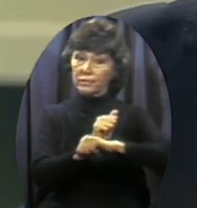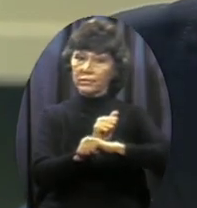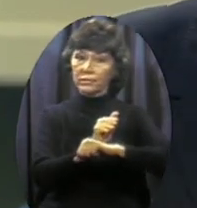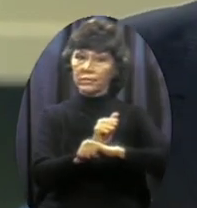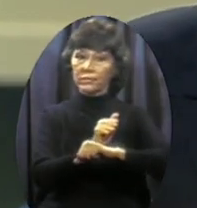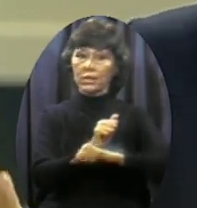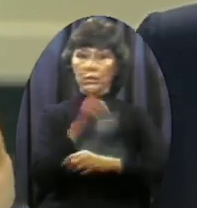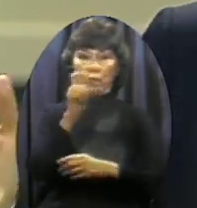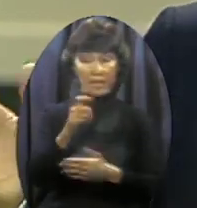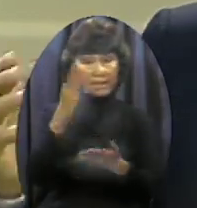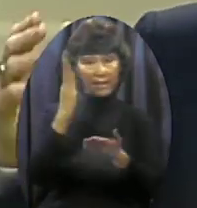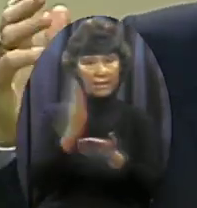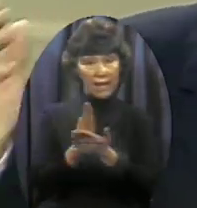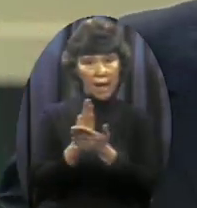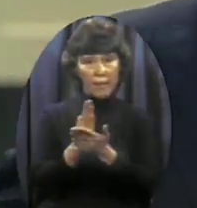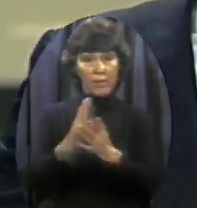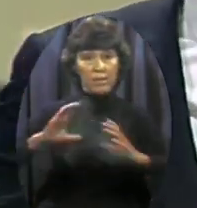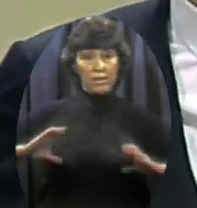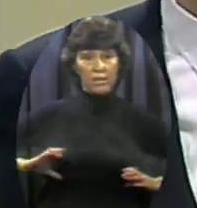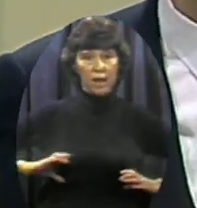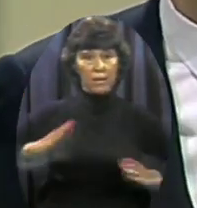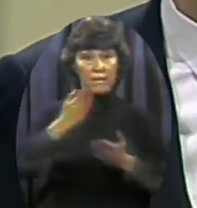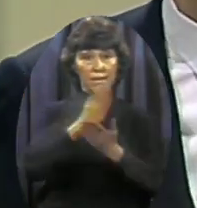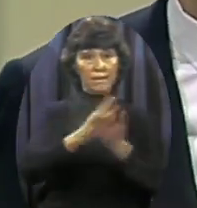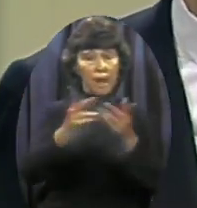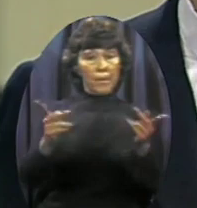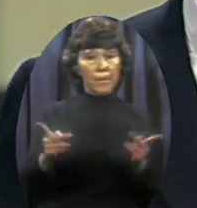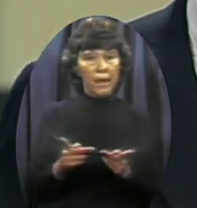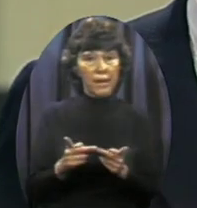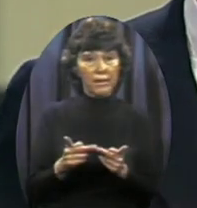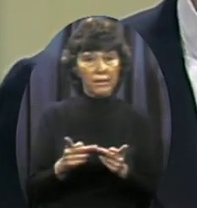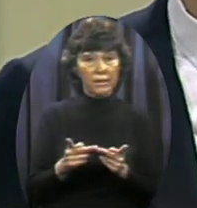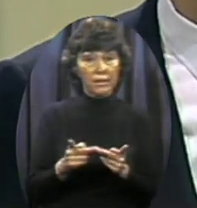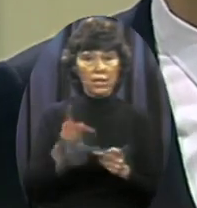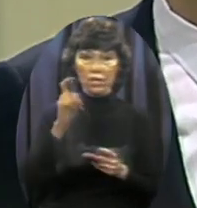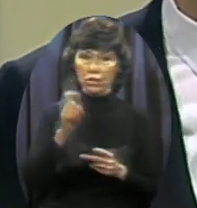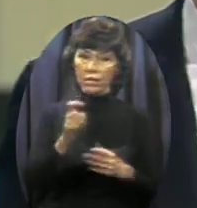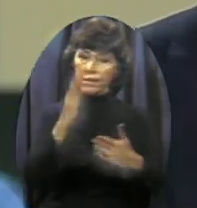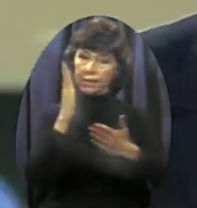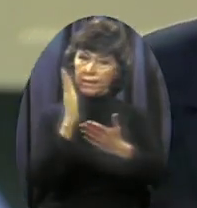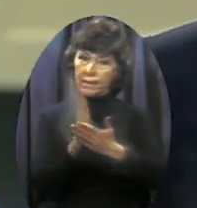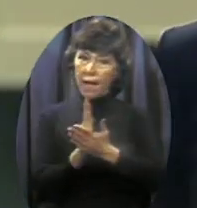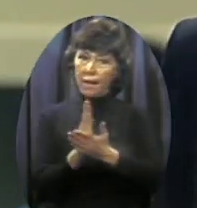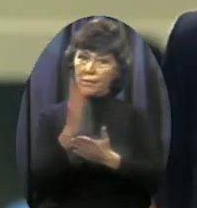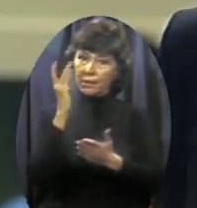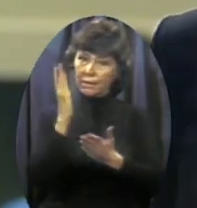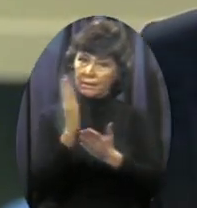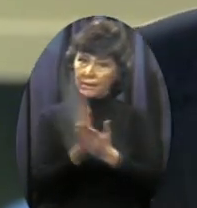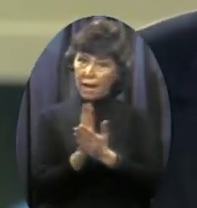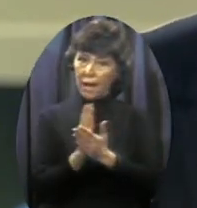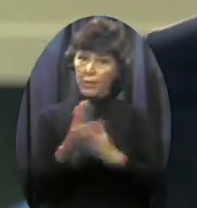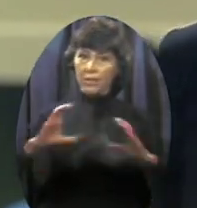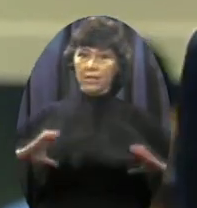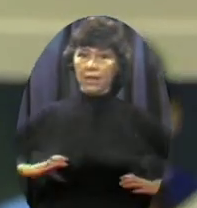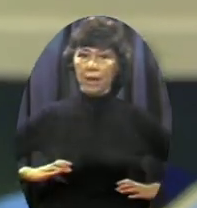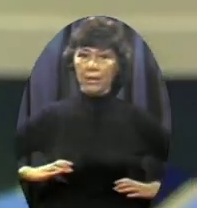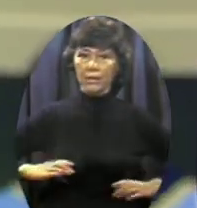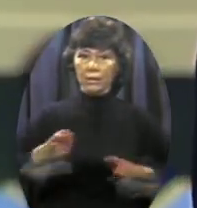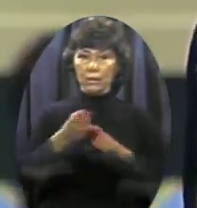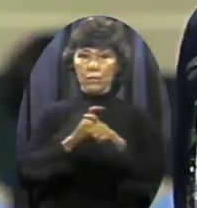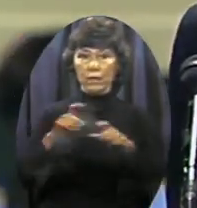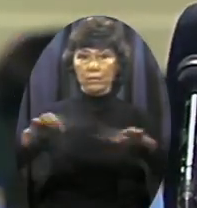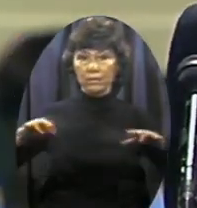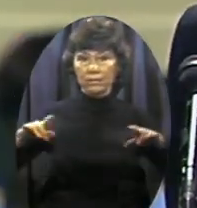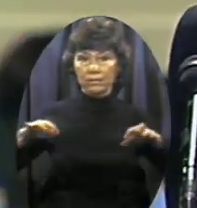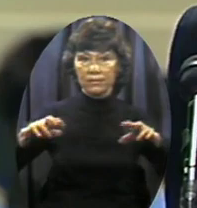And you say You mean you? You're for sending troops Whatever it takes to stop them To prevent that creeping cancer From coming on up through